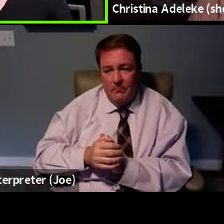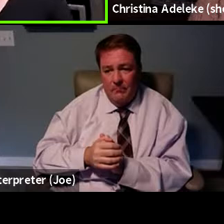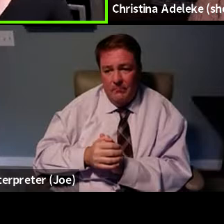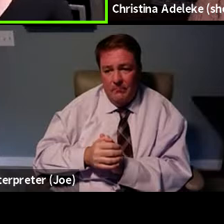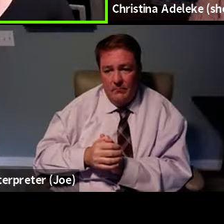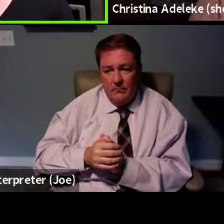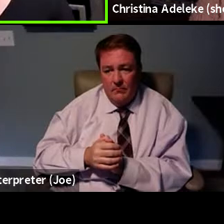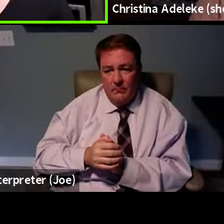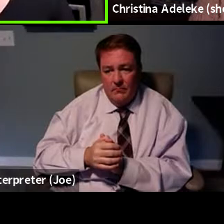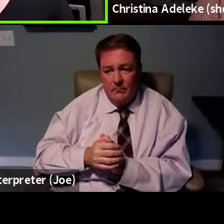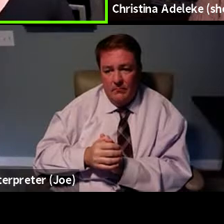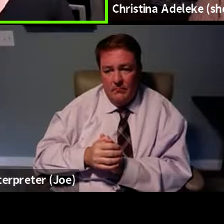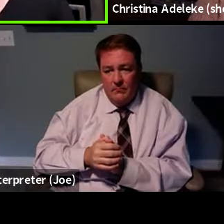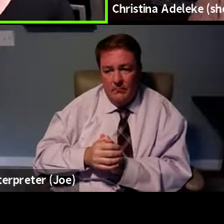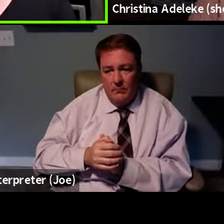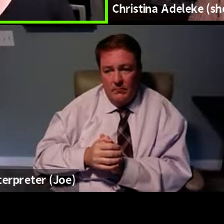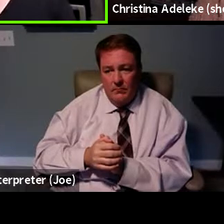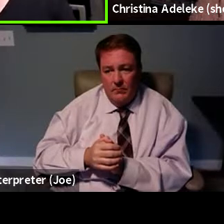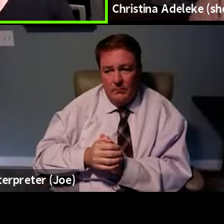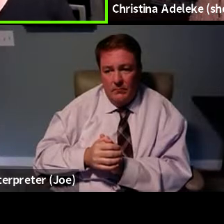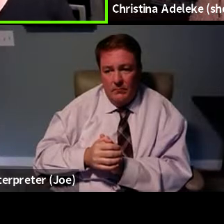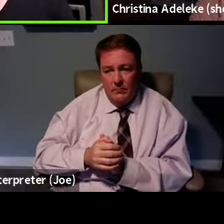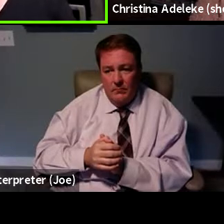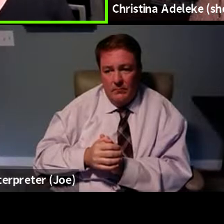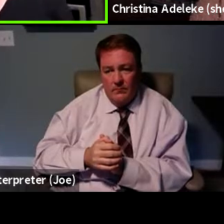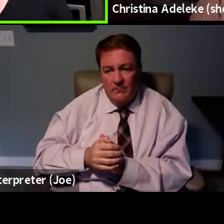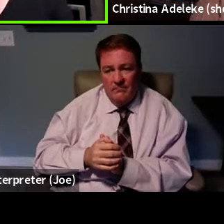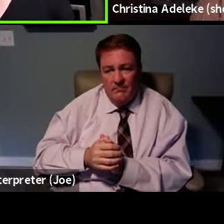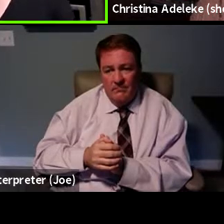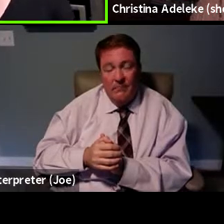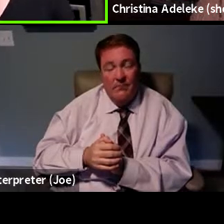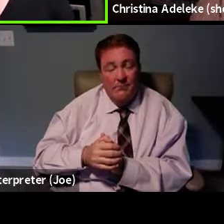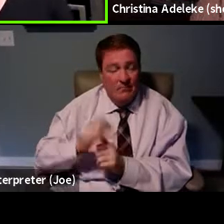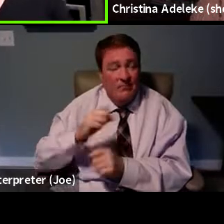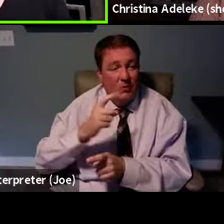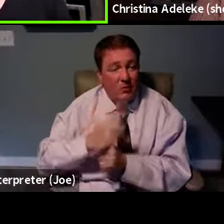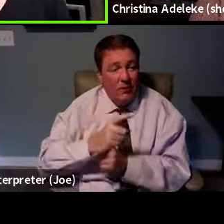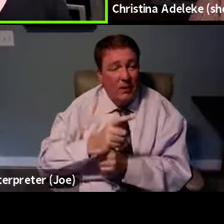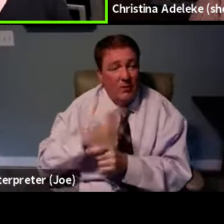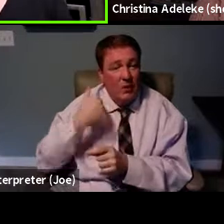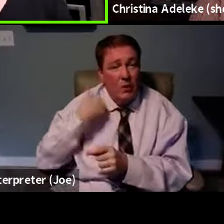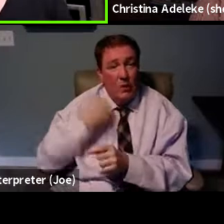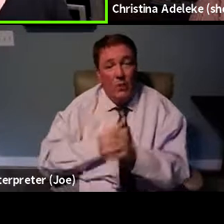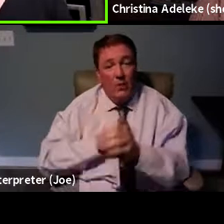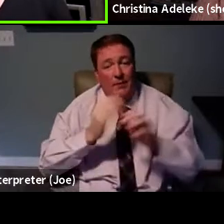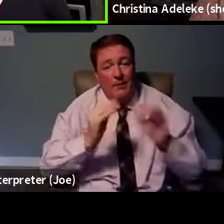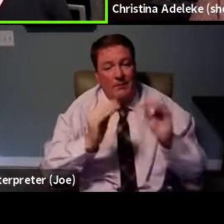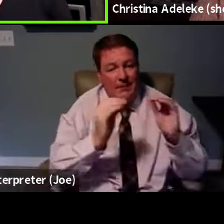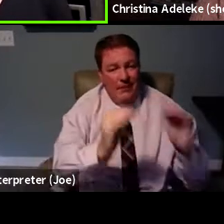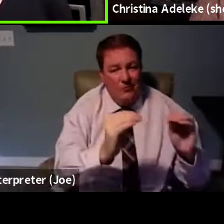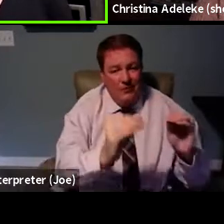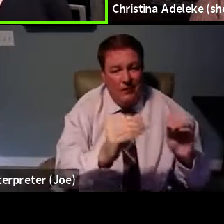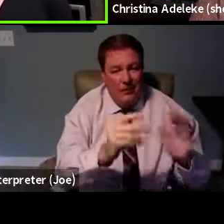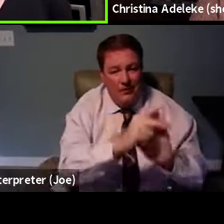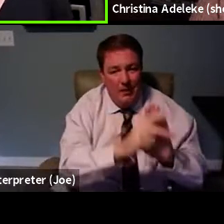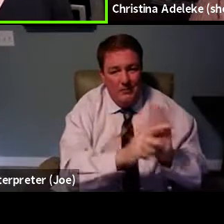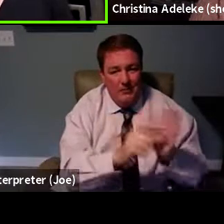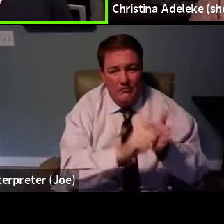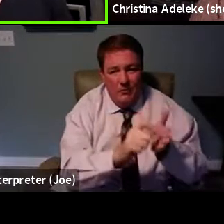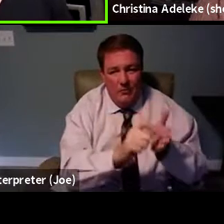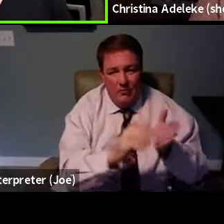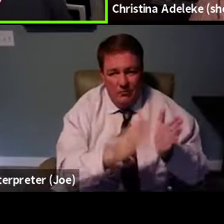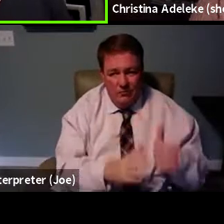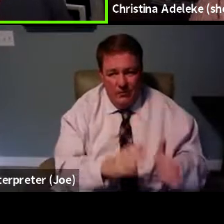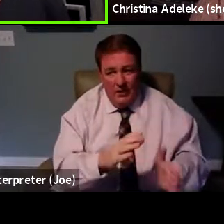Yeah, you know, if we don't, we have to educate policymakers, you know, people and other